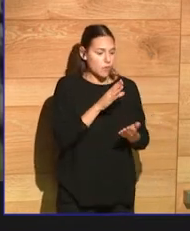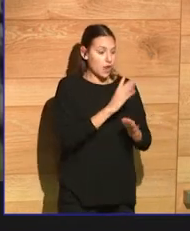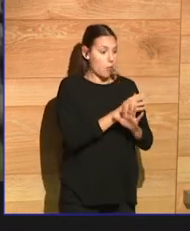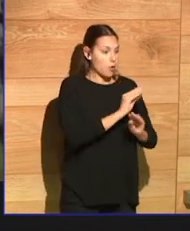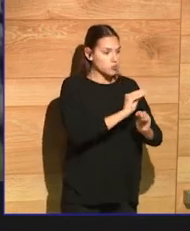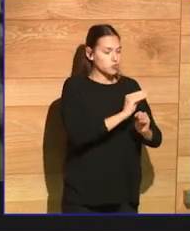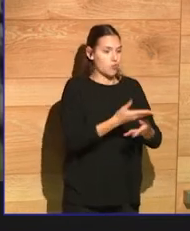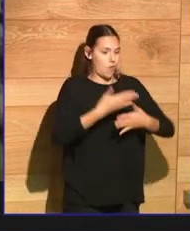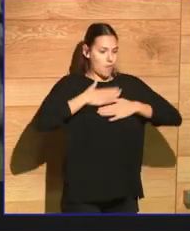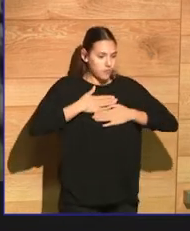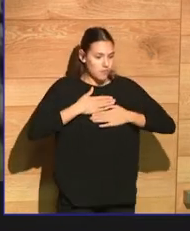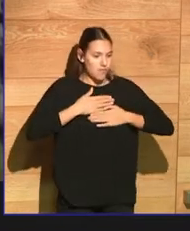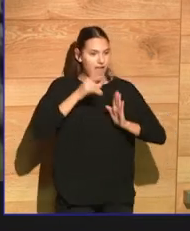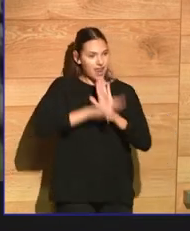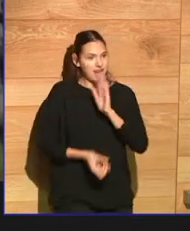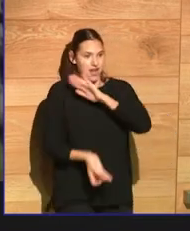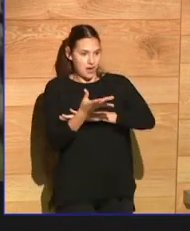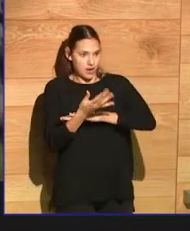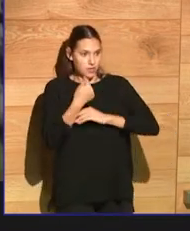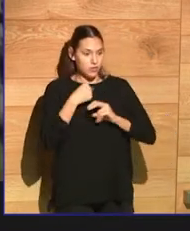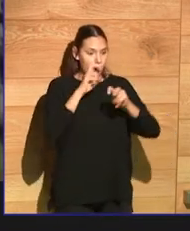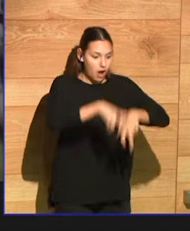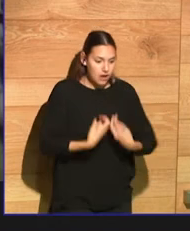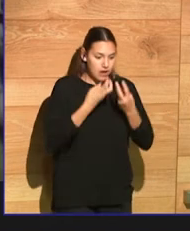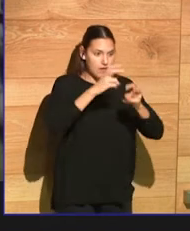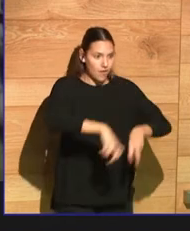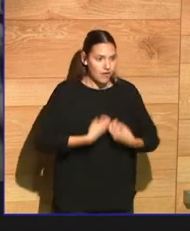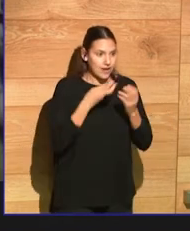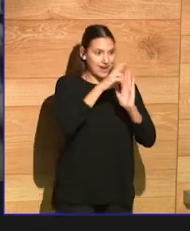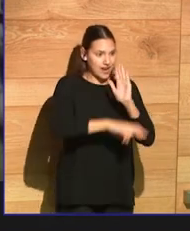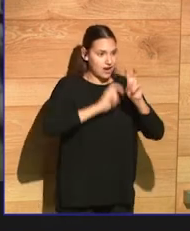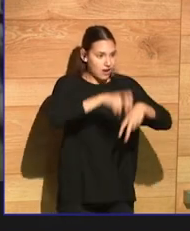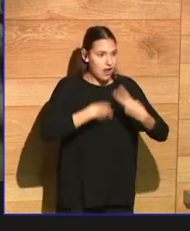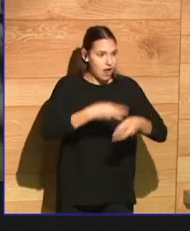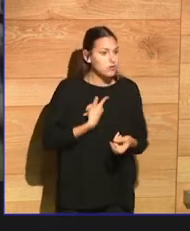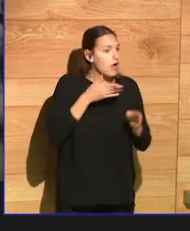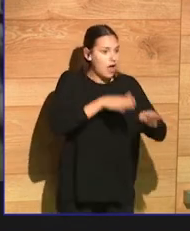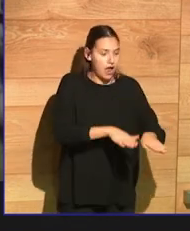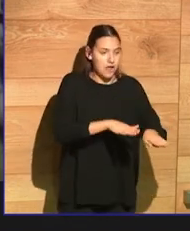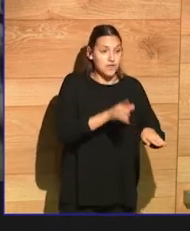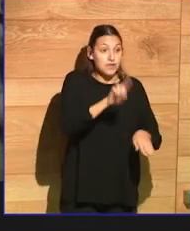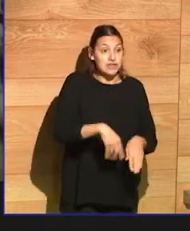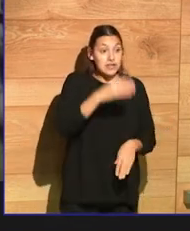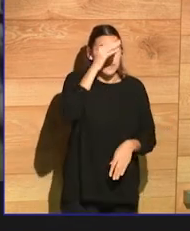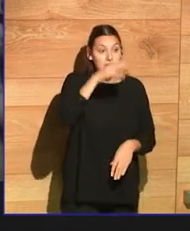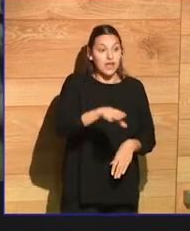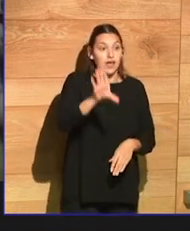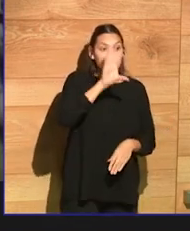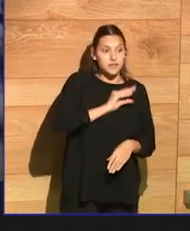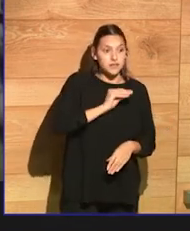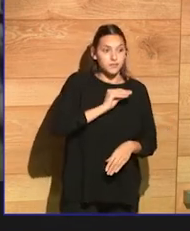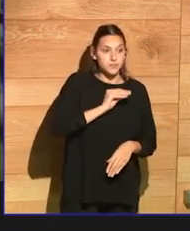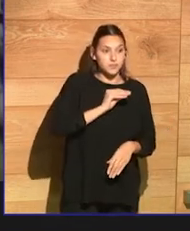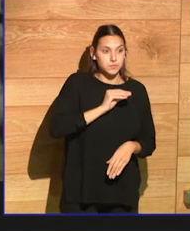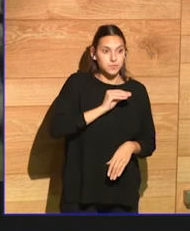over and over. And I also understand that the people we see sort of asking for trigger warnings,